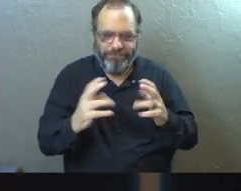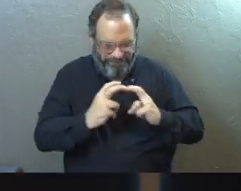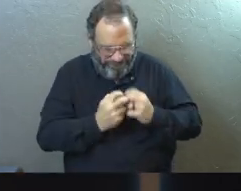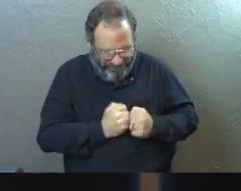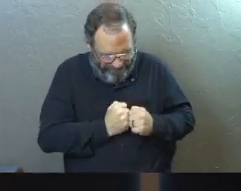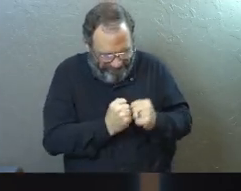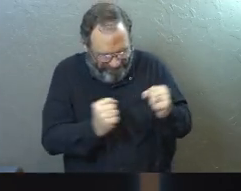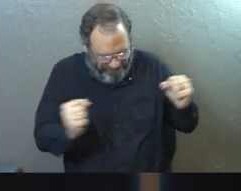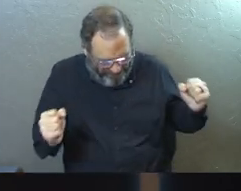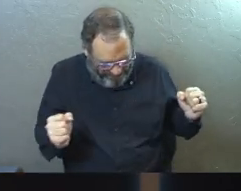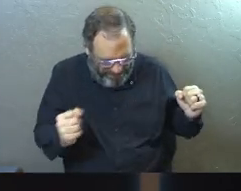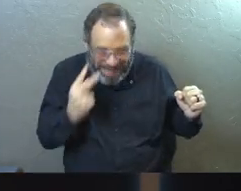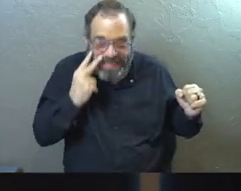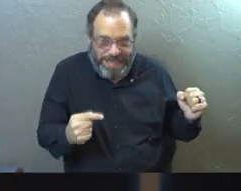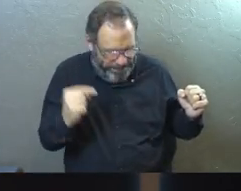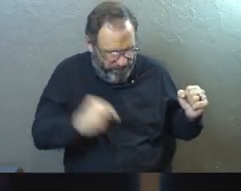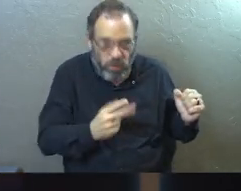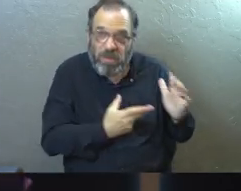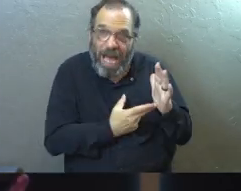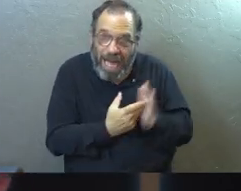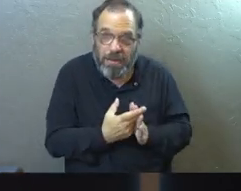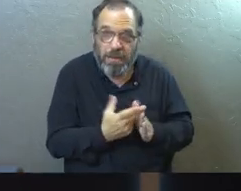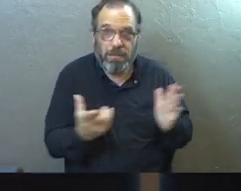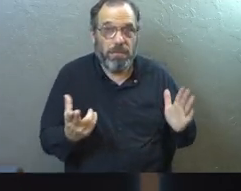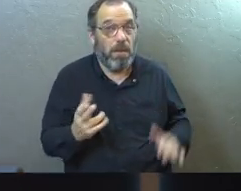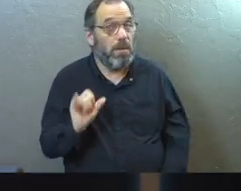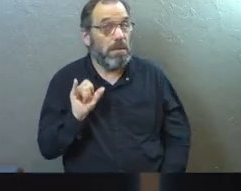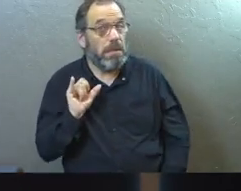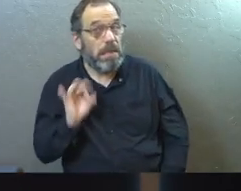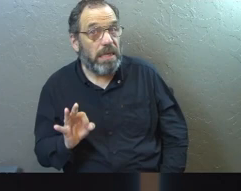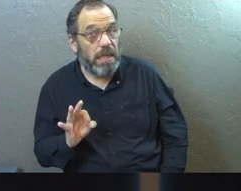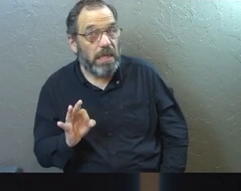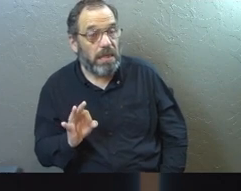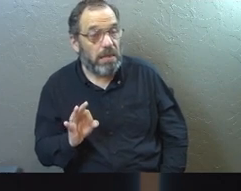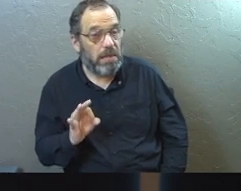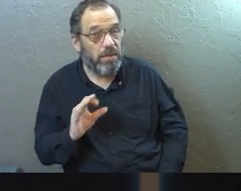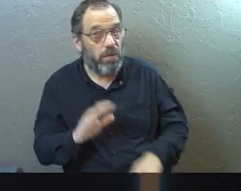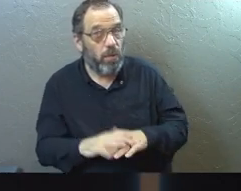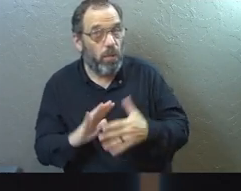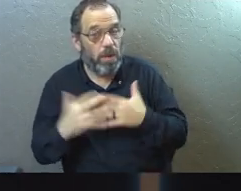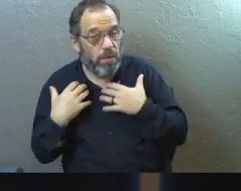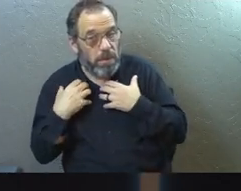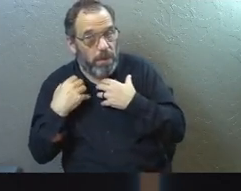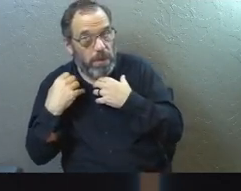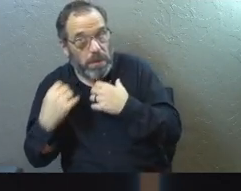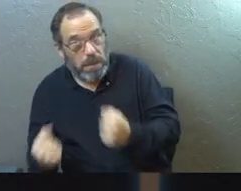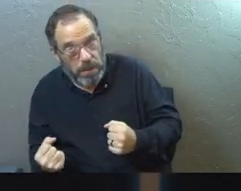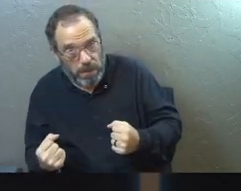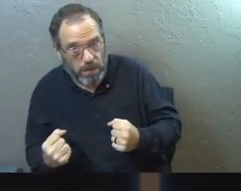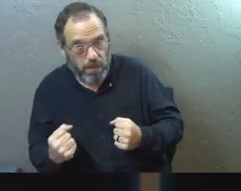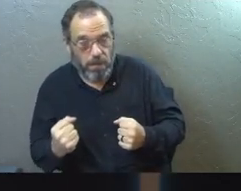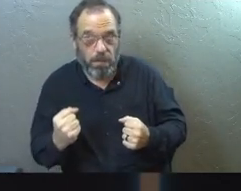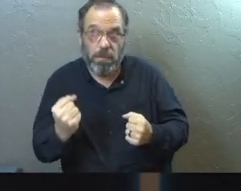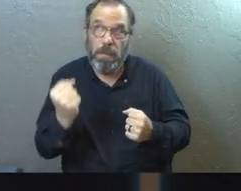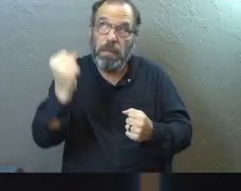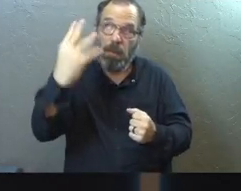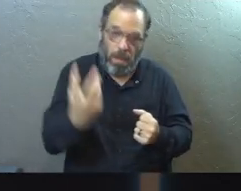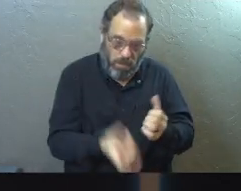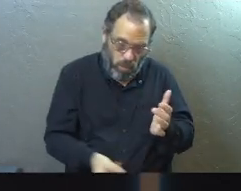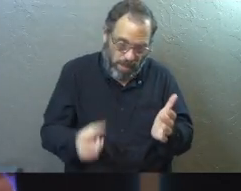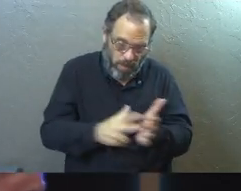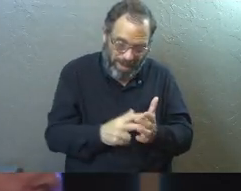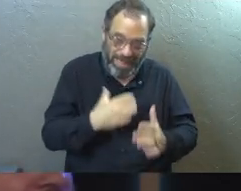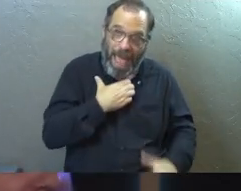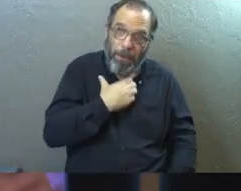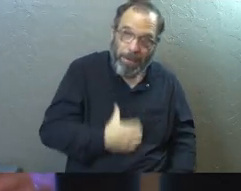at that and see it for what it is. Because if we're going to go down the road of healing, if we're going to go down the road of God resurrecting that